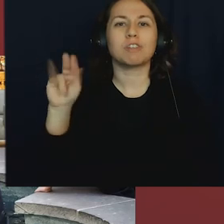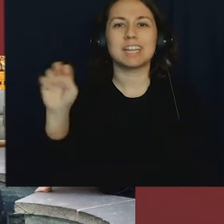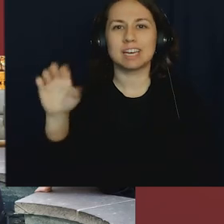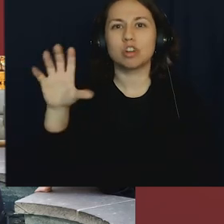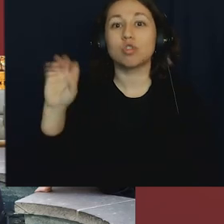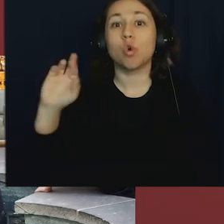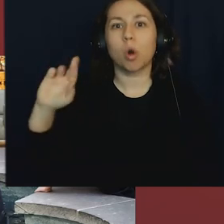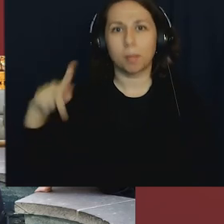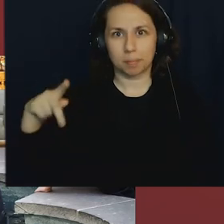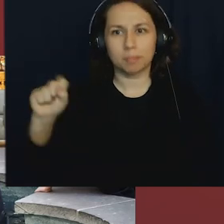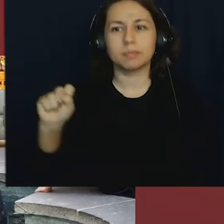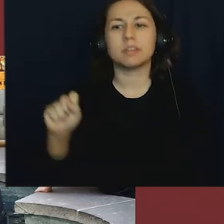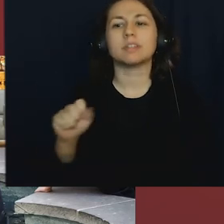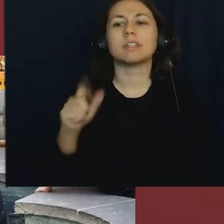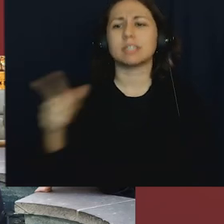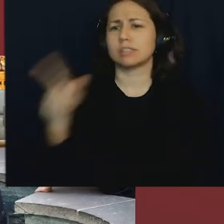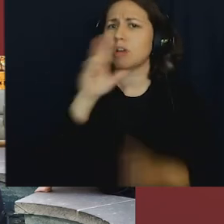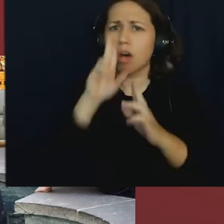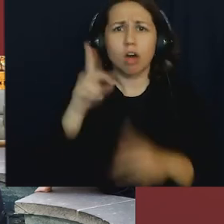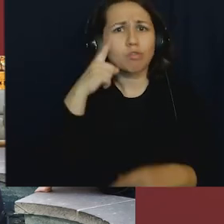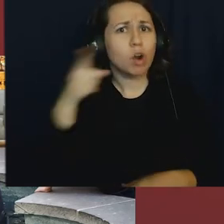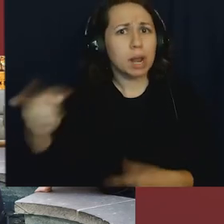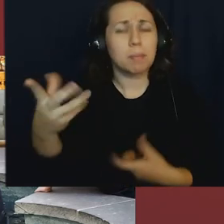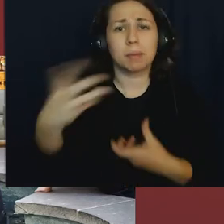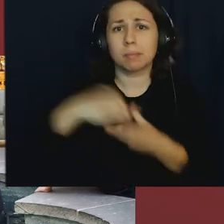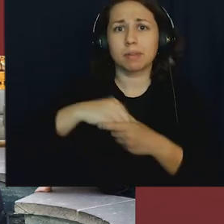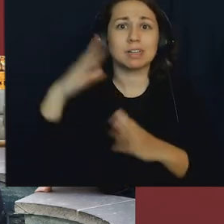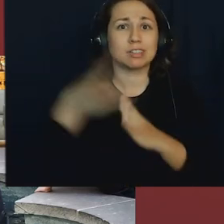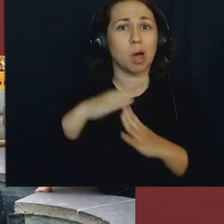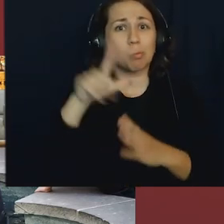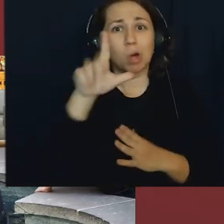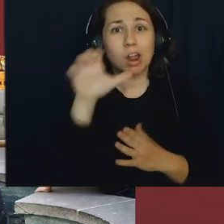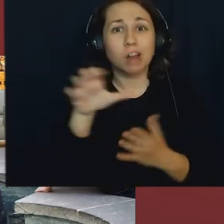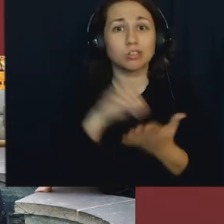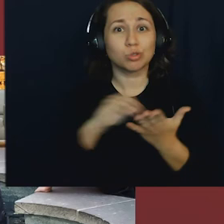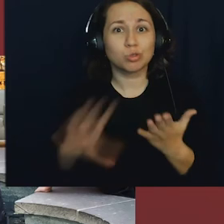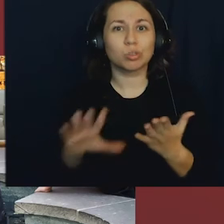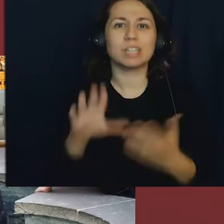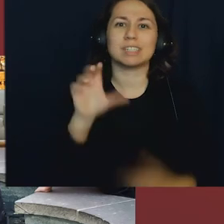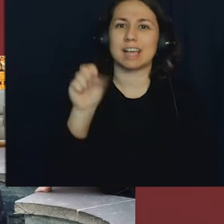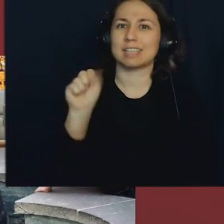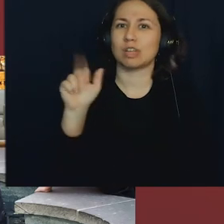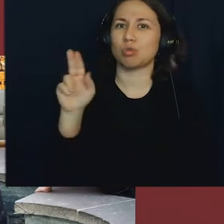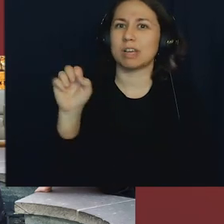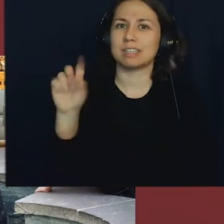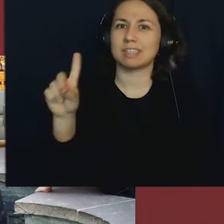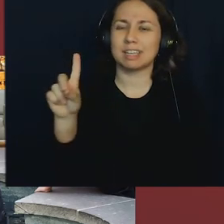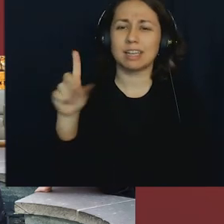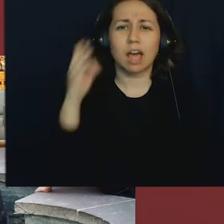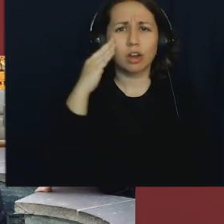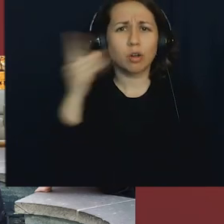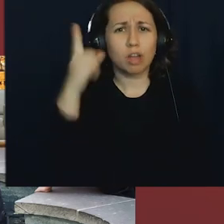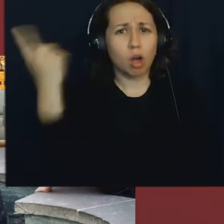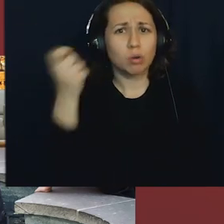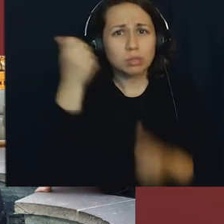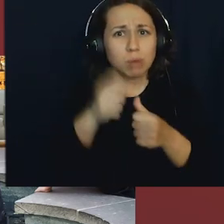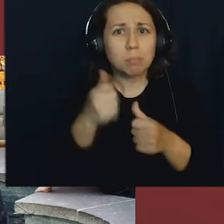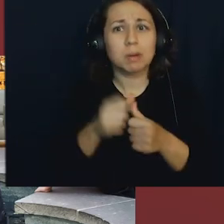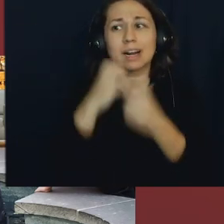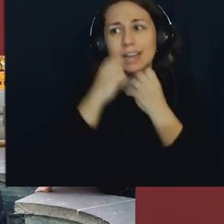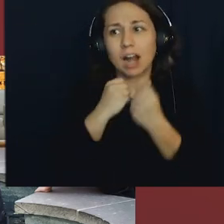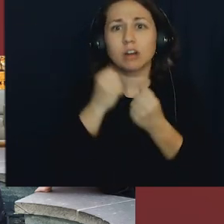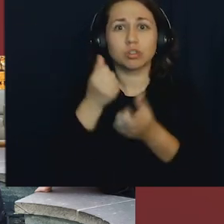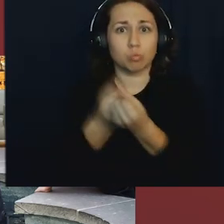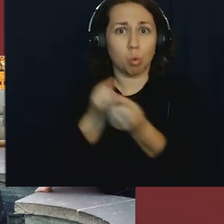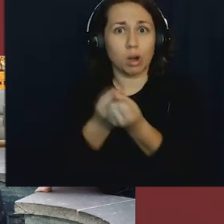this moment to let you know what an honor it has been for him to be among the top 100 SUSD students. I know that he will always remember the